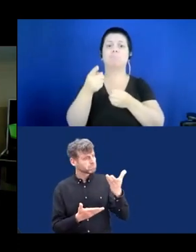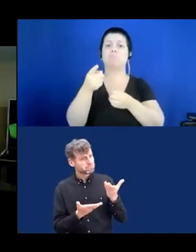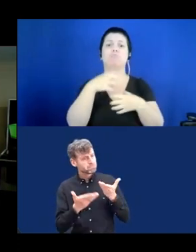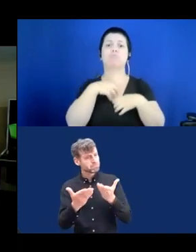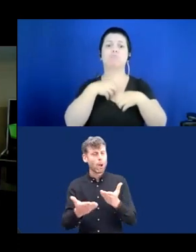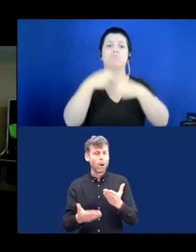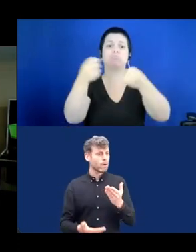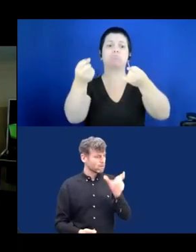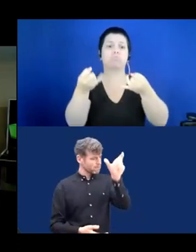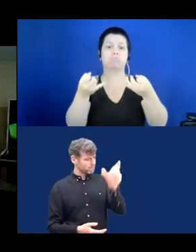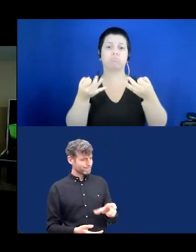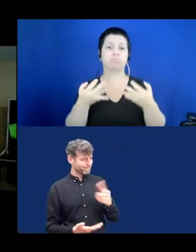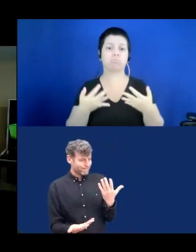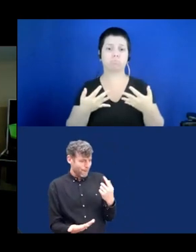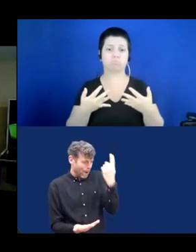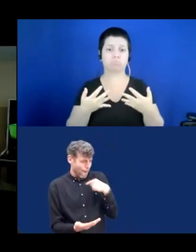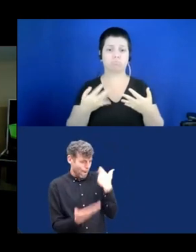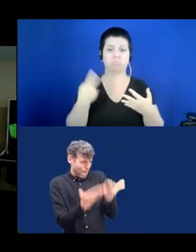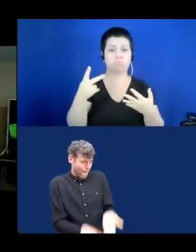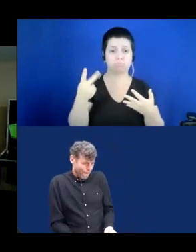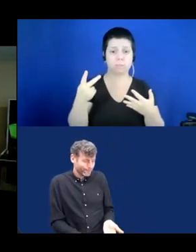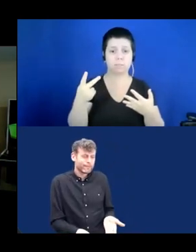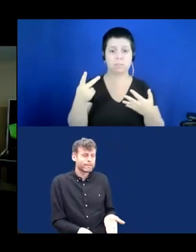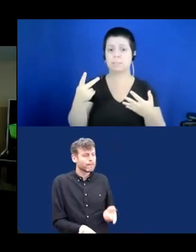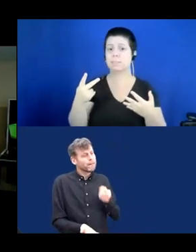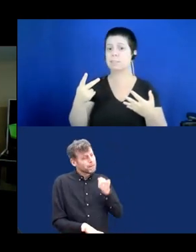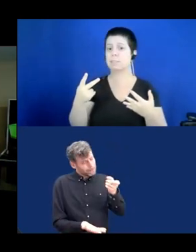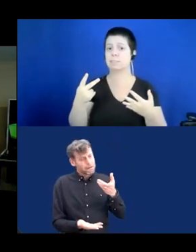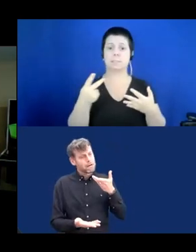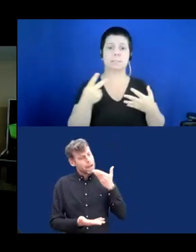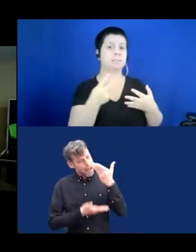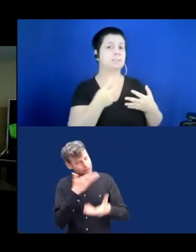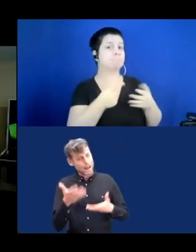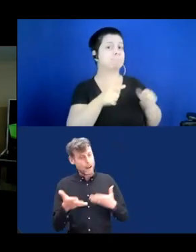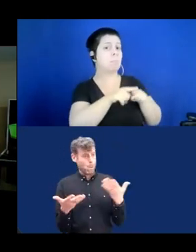tell us about what is pro-tactile and why it's so important.